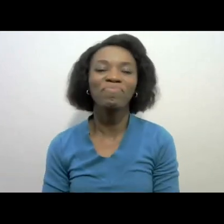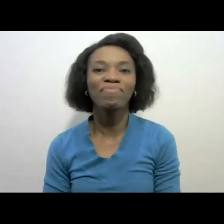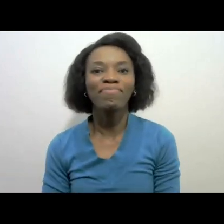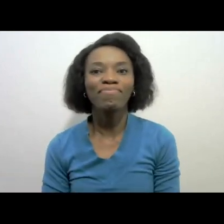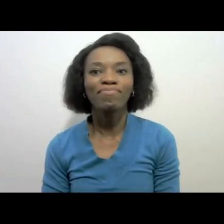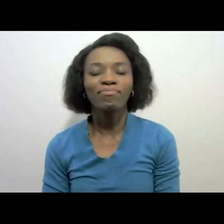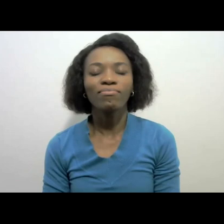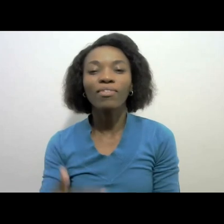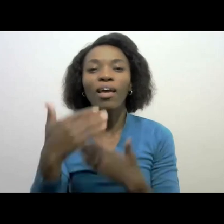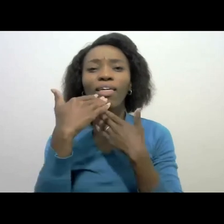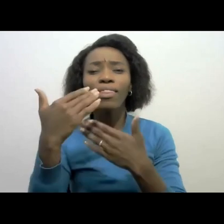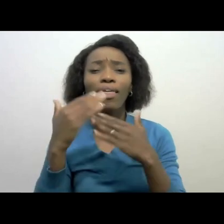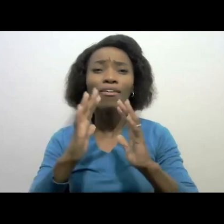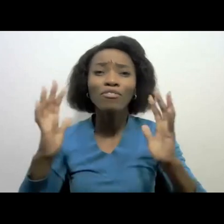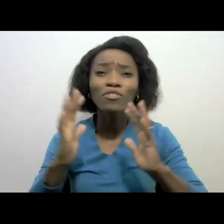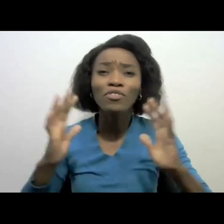Thank you very much,